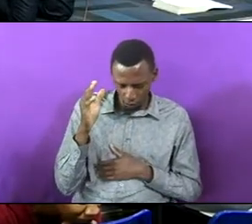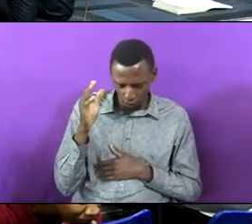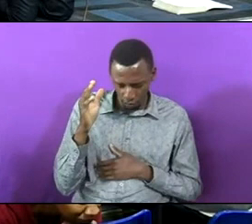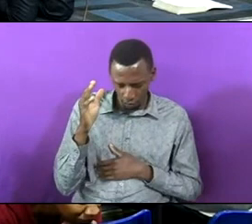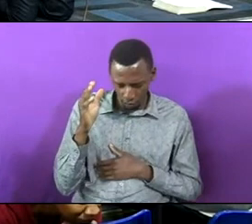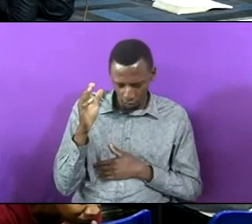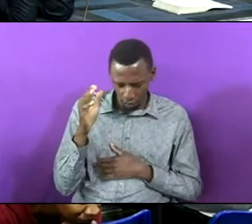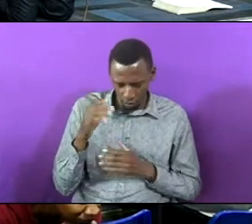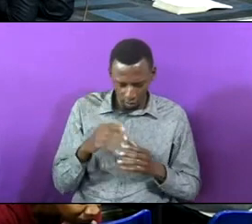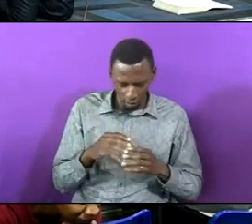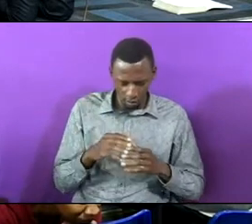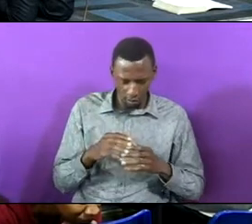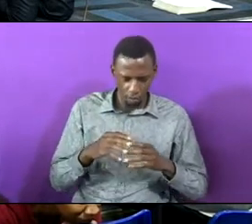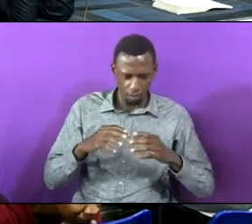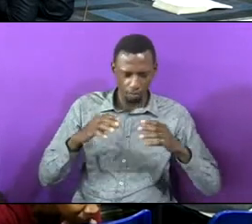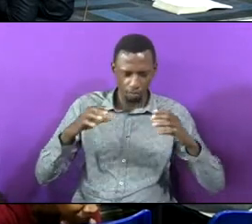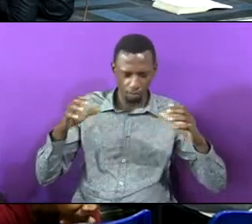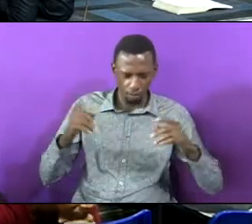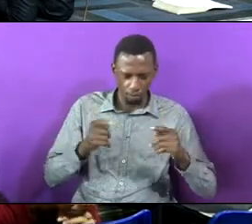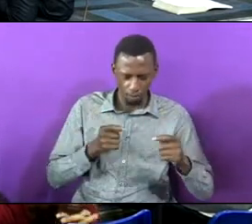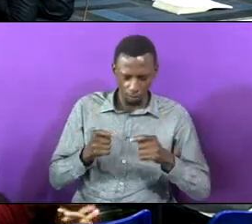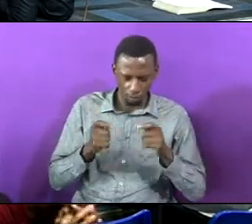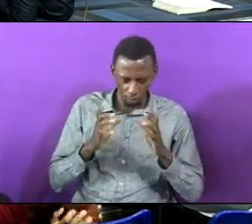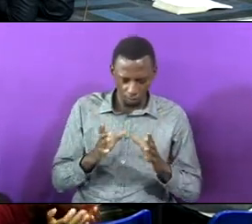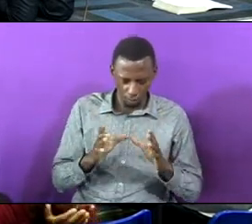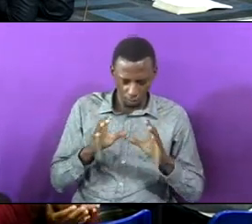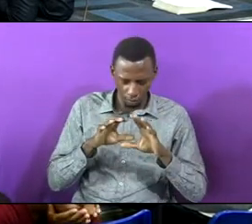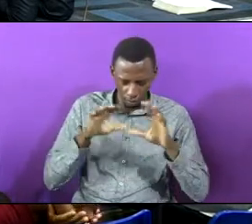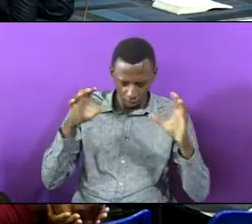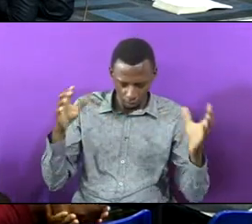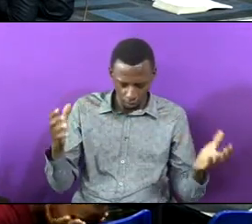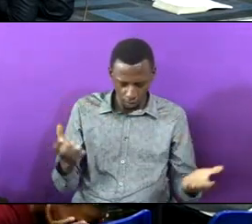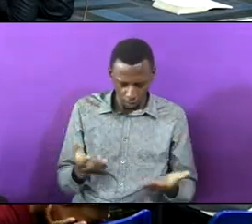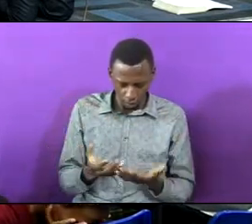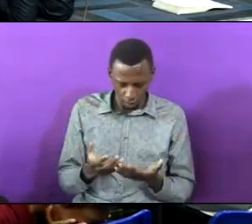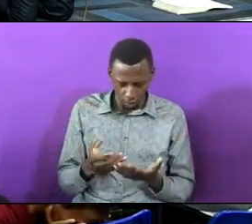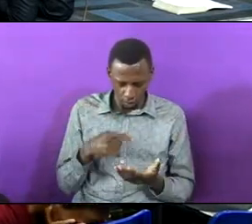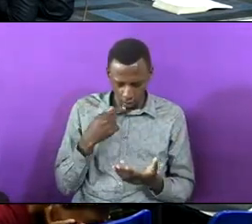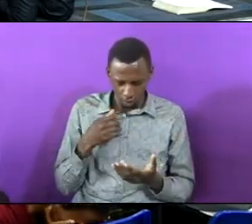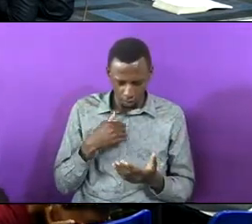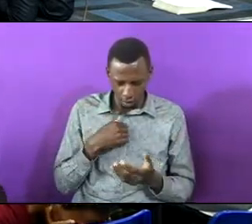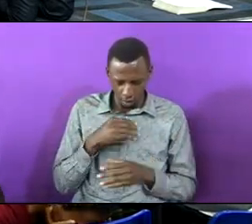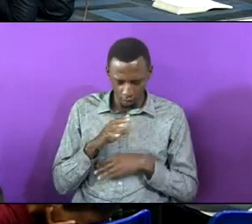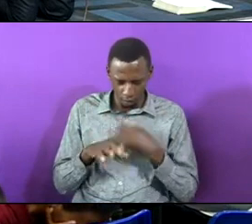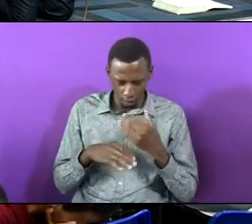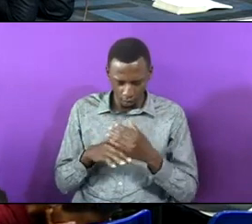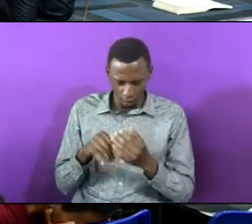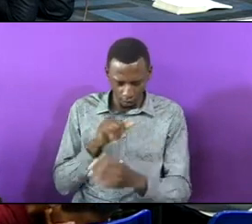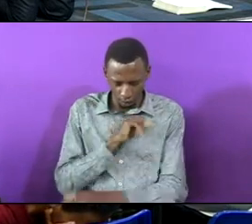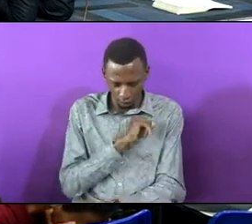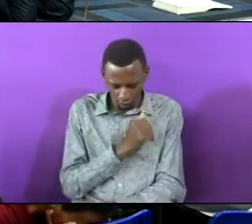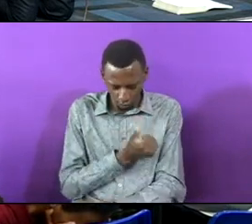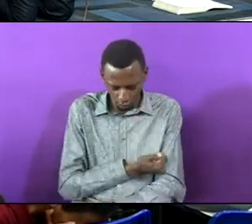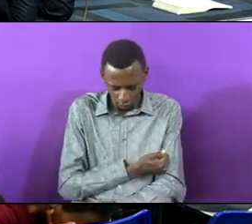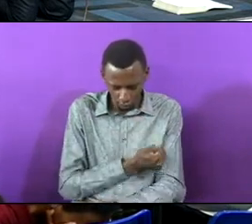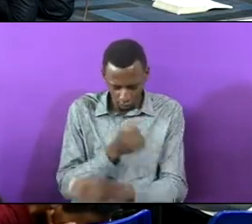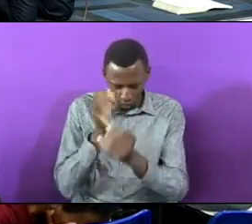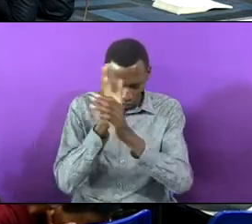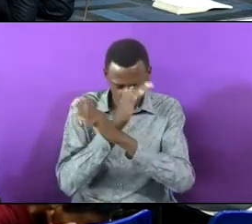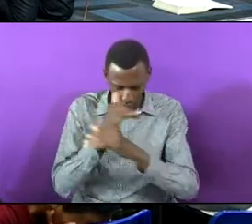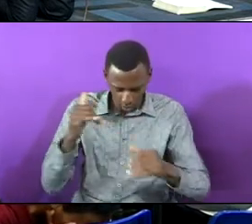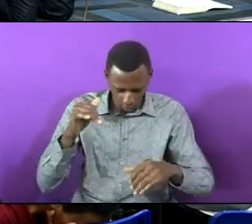sovereign ruler of the universe the one who has all authority in heaven and on earth